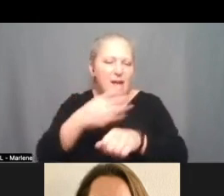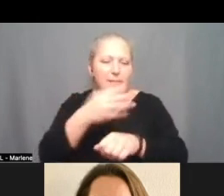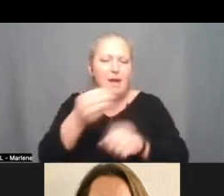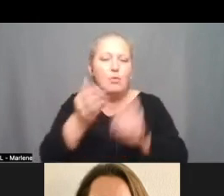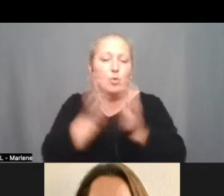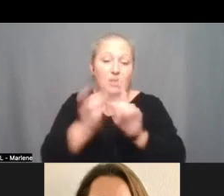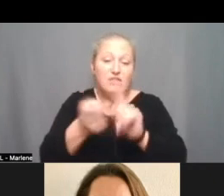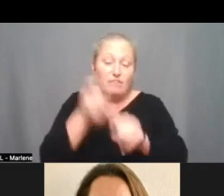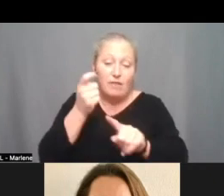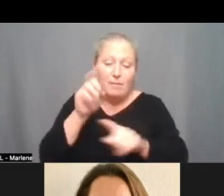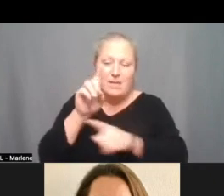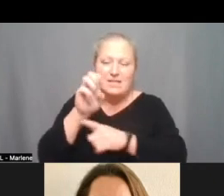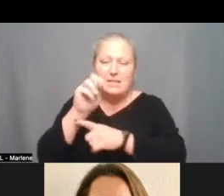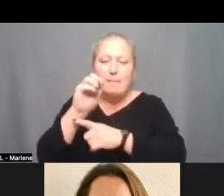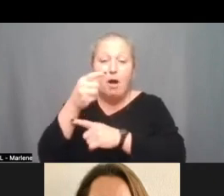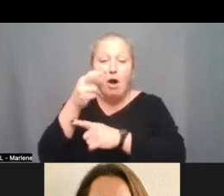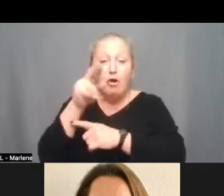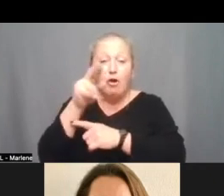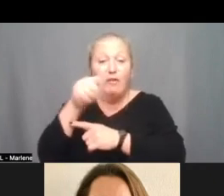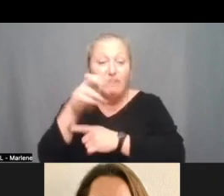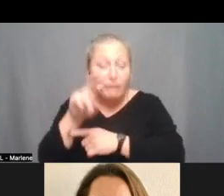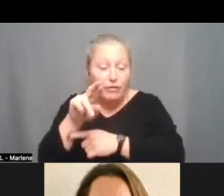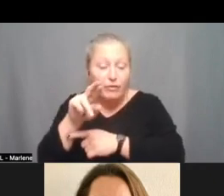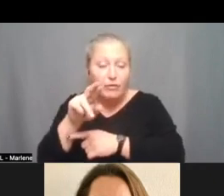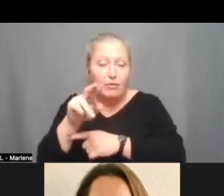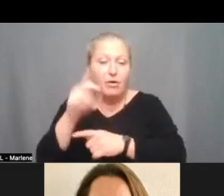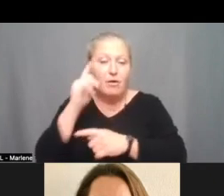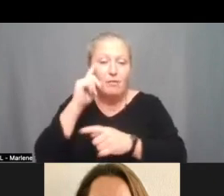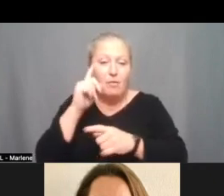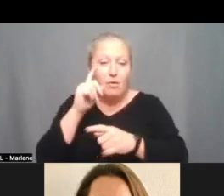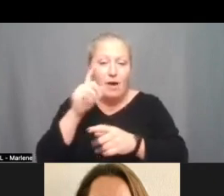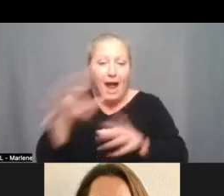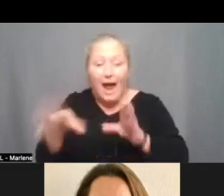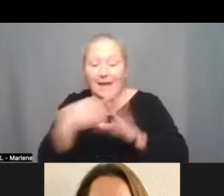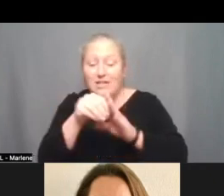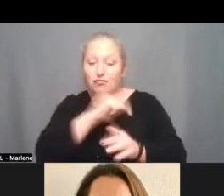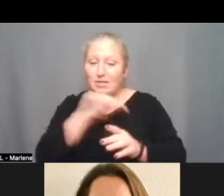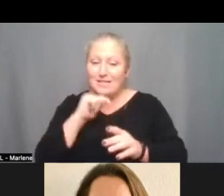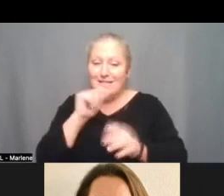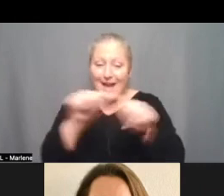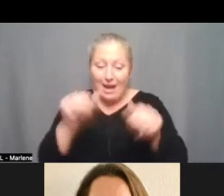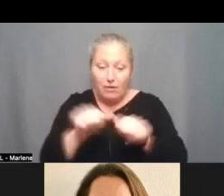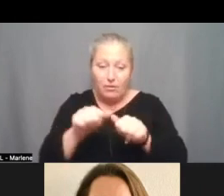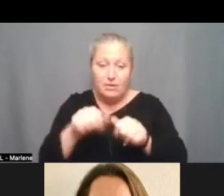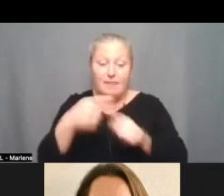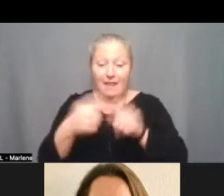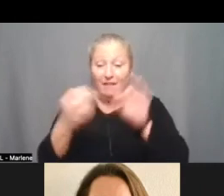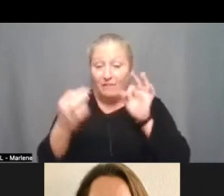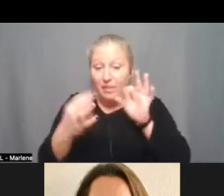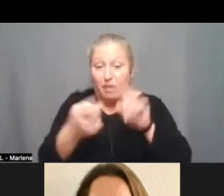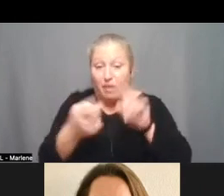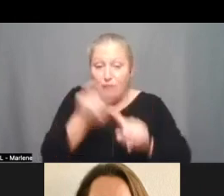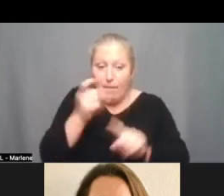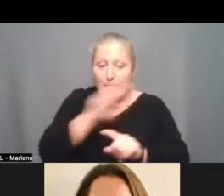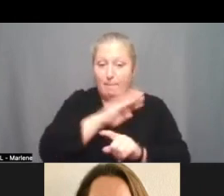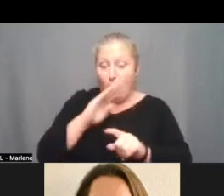our demographer additional conceptual trustee areas. And from that feedback directly from members of the board, we